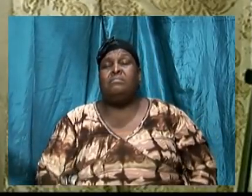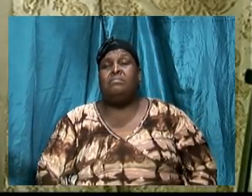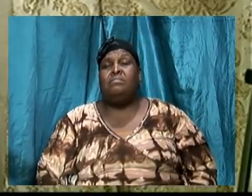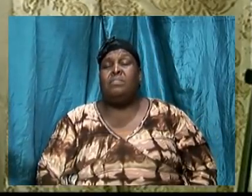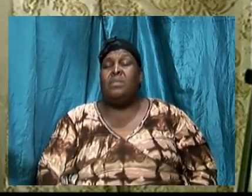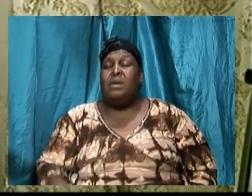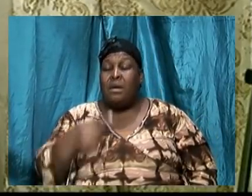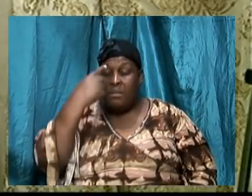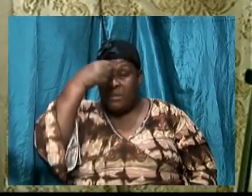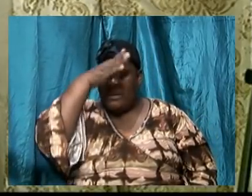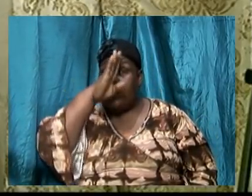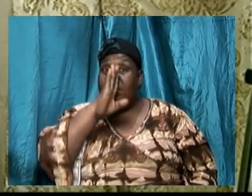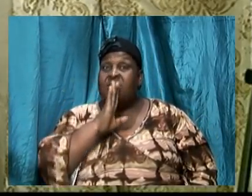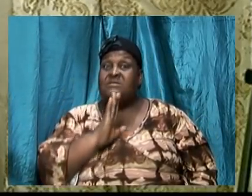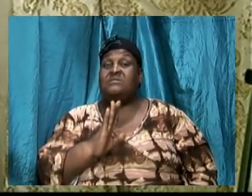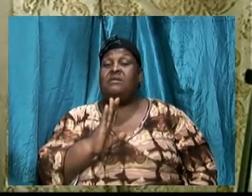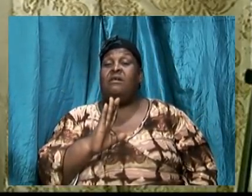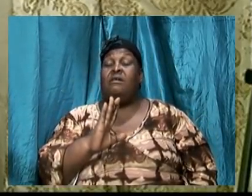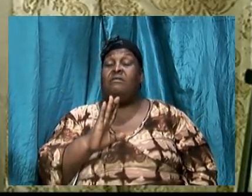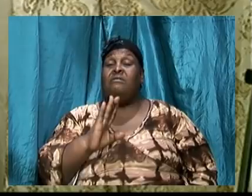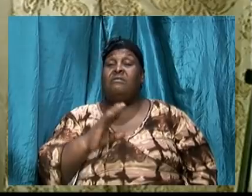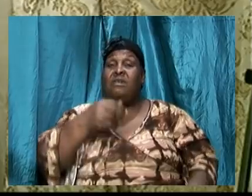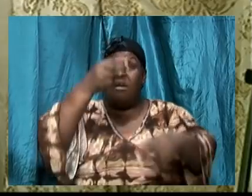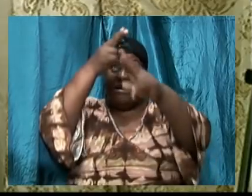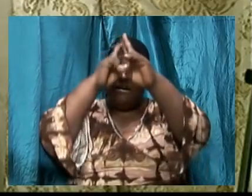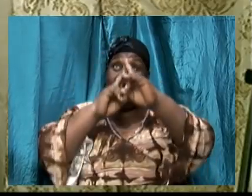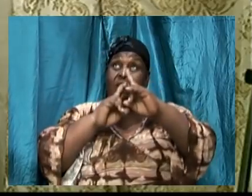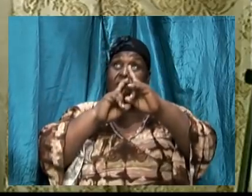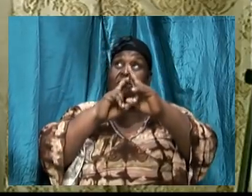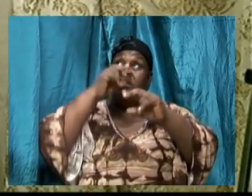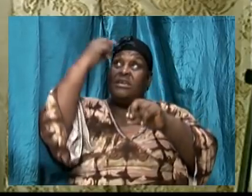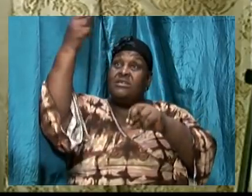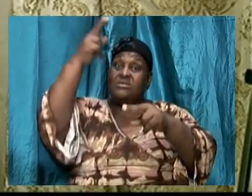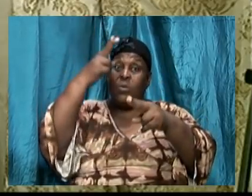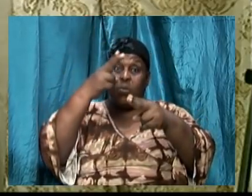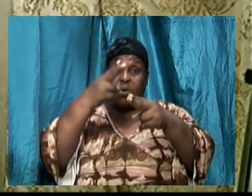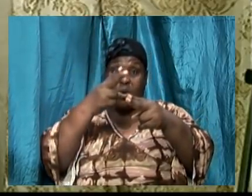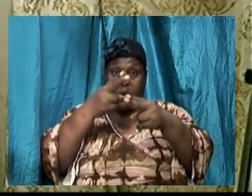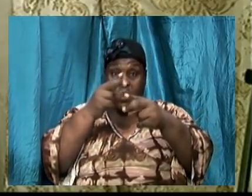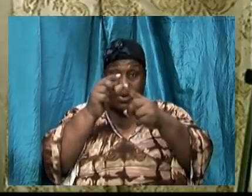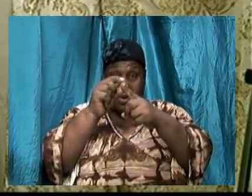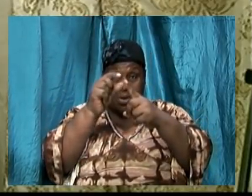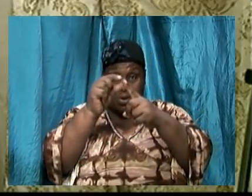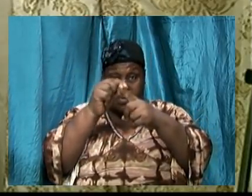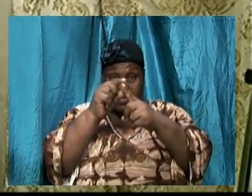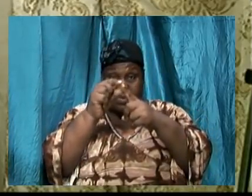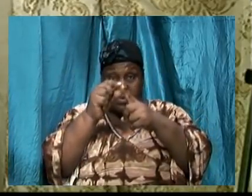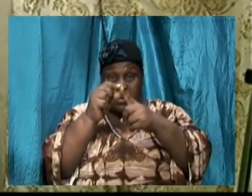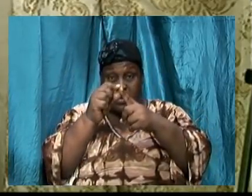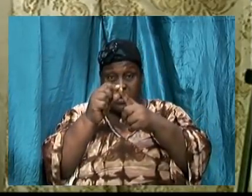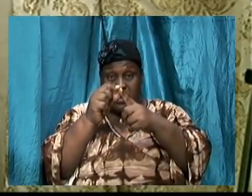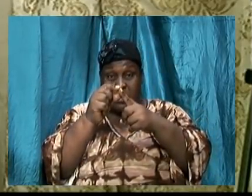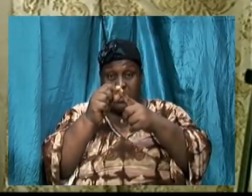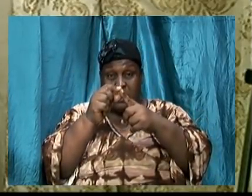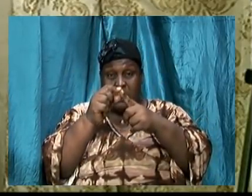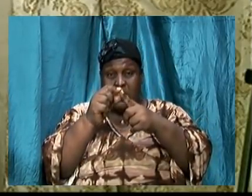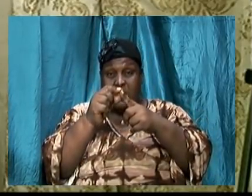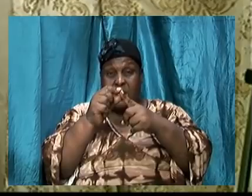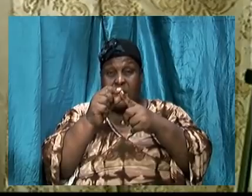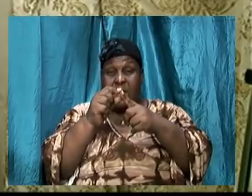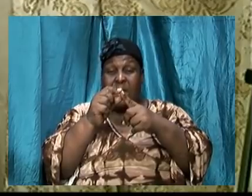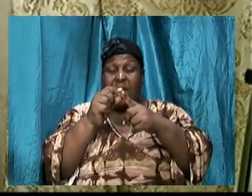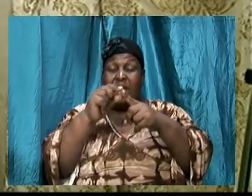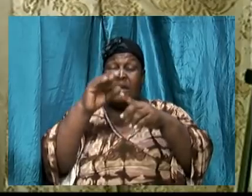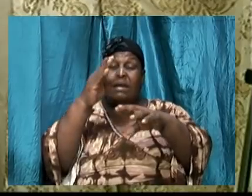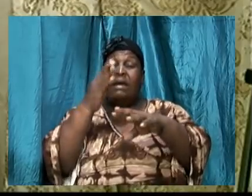his word. And if God treasure his word in the way that he has and elevate it